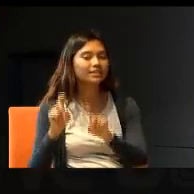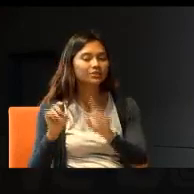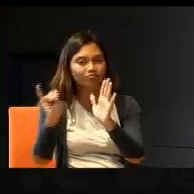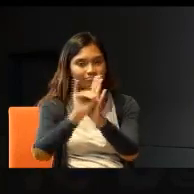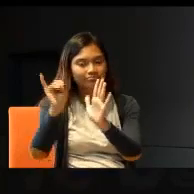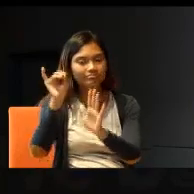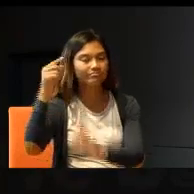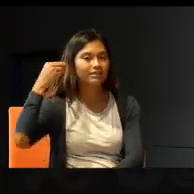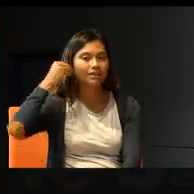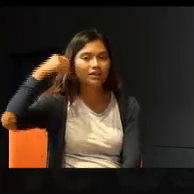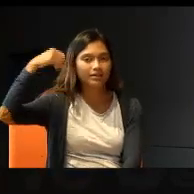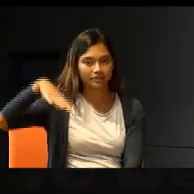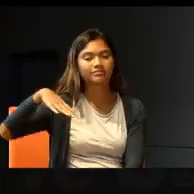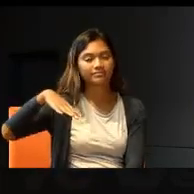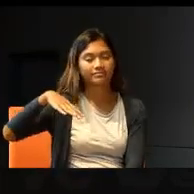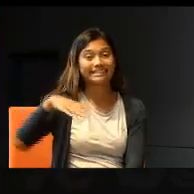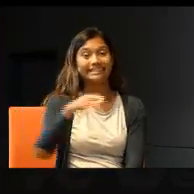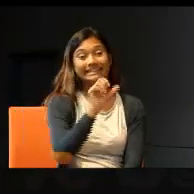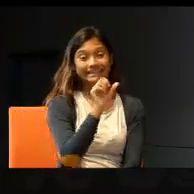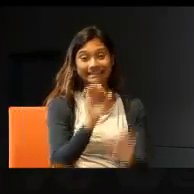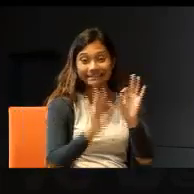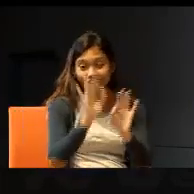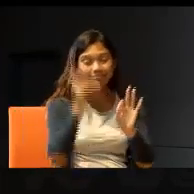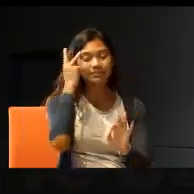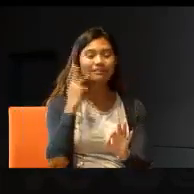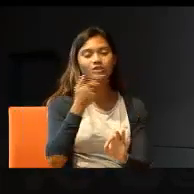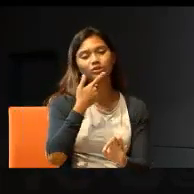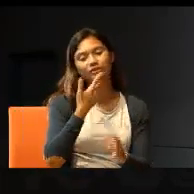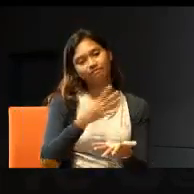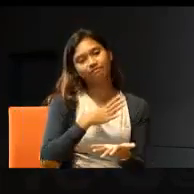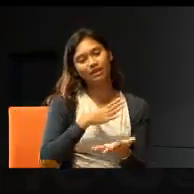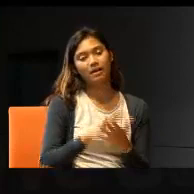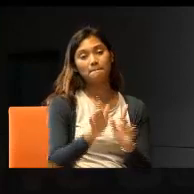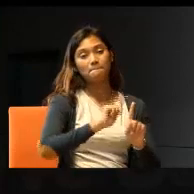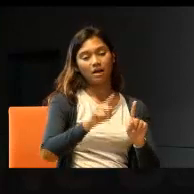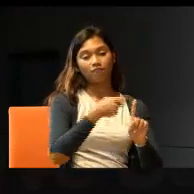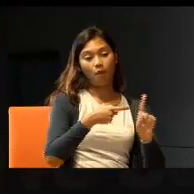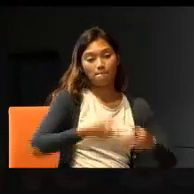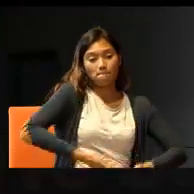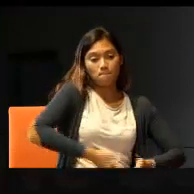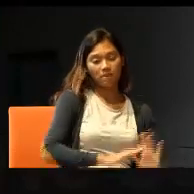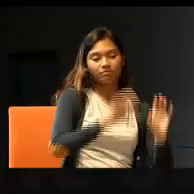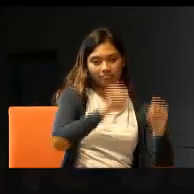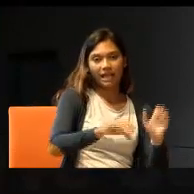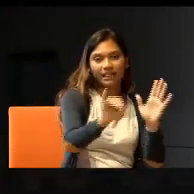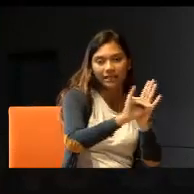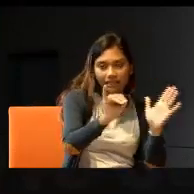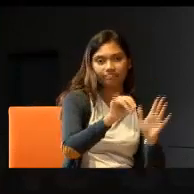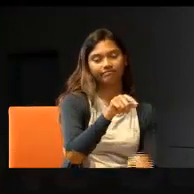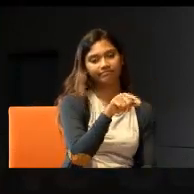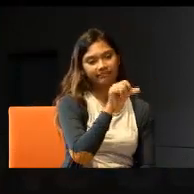unless the parent, opts out. So, right from birth, we can detect, whether this child,